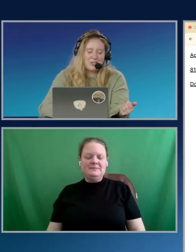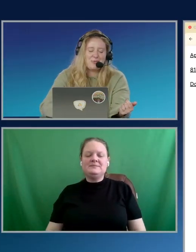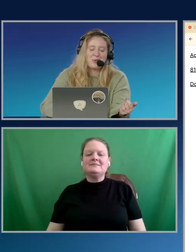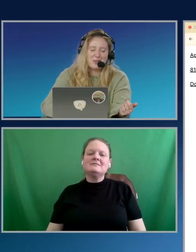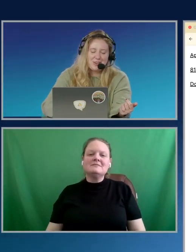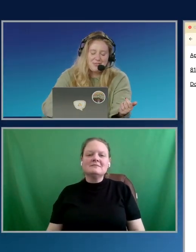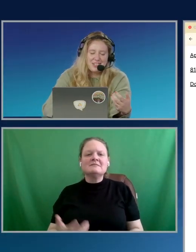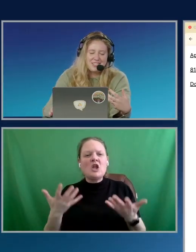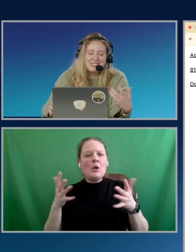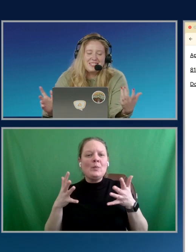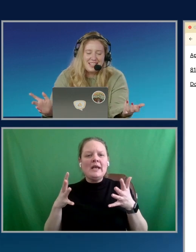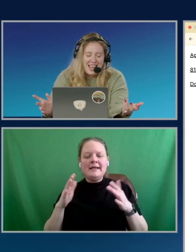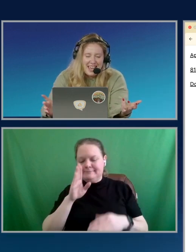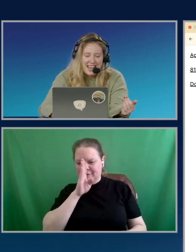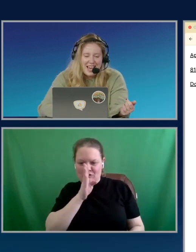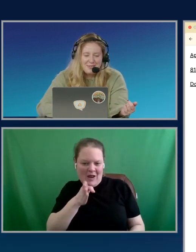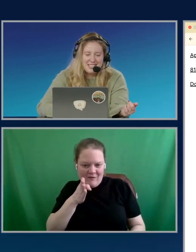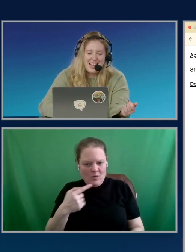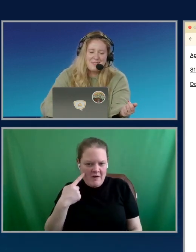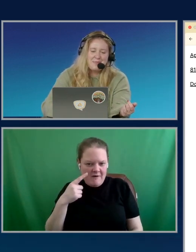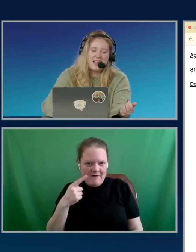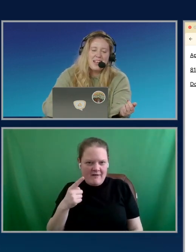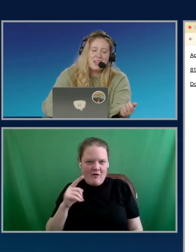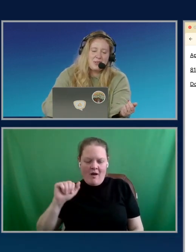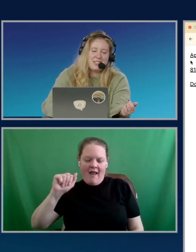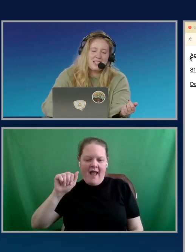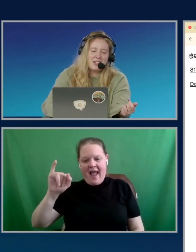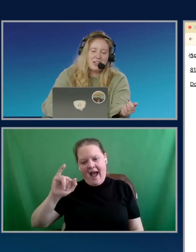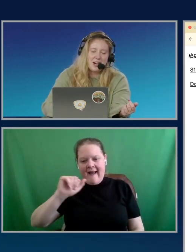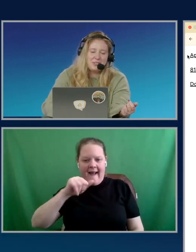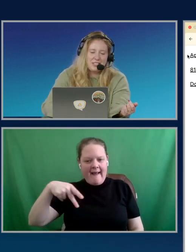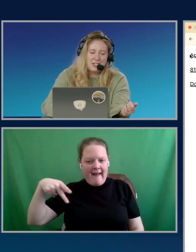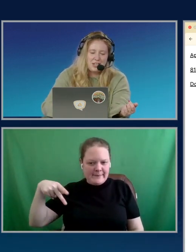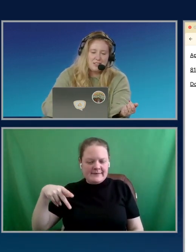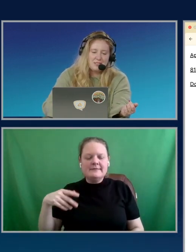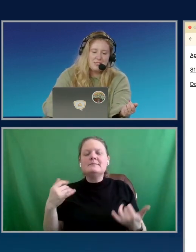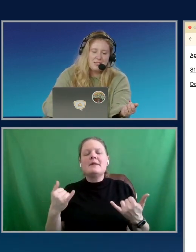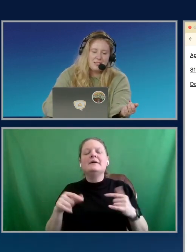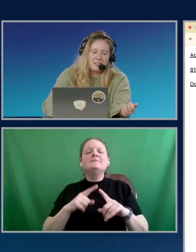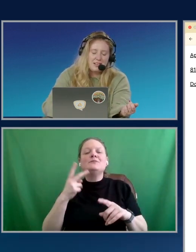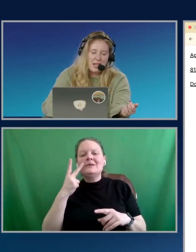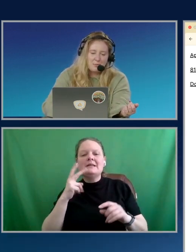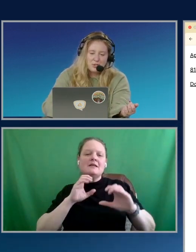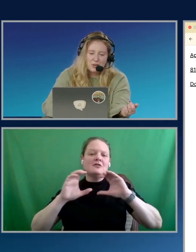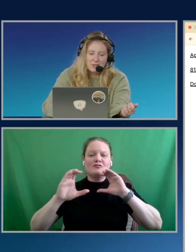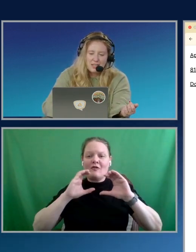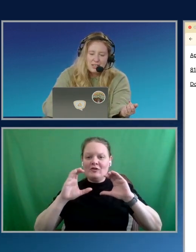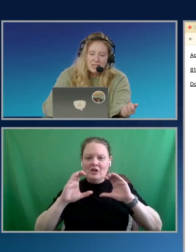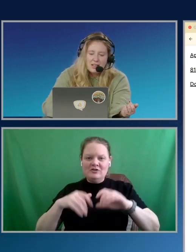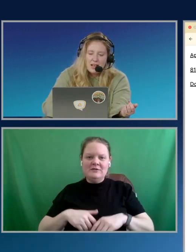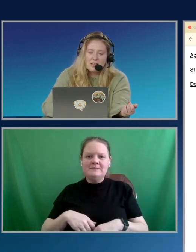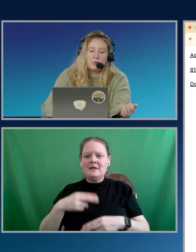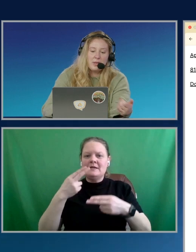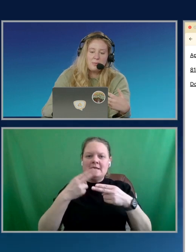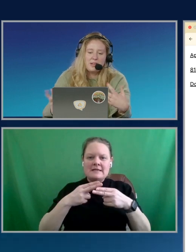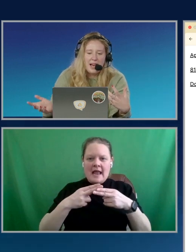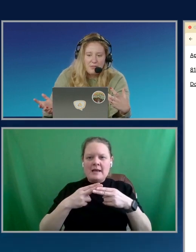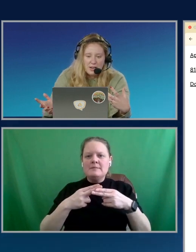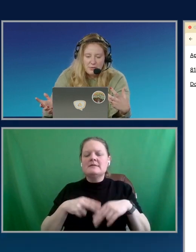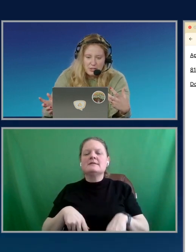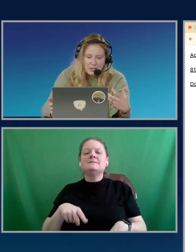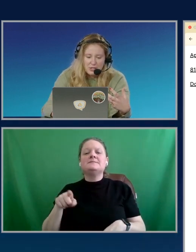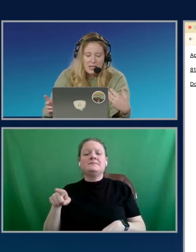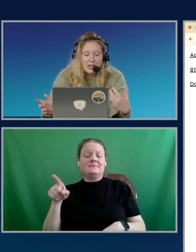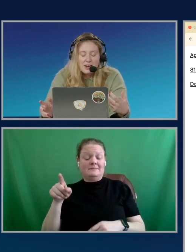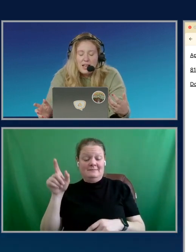Pretty straightforward for AI apps now, but you can see that there are conversation names over here, and then we'll be able to